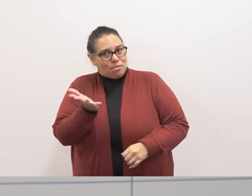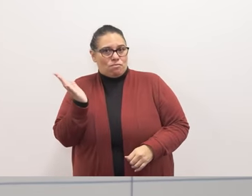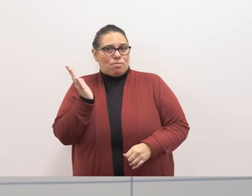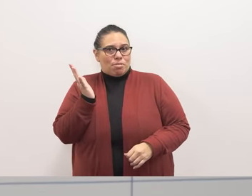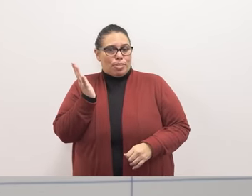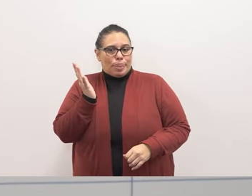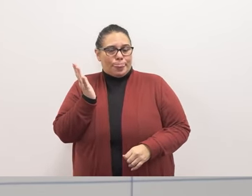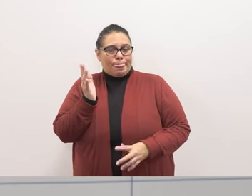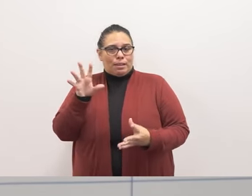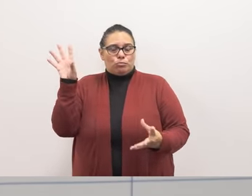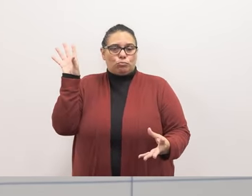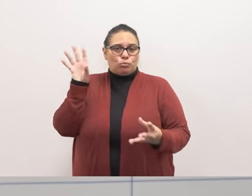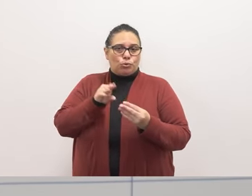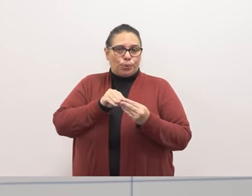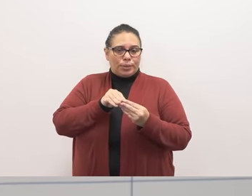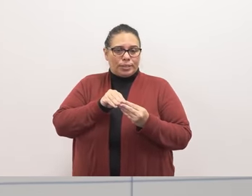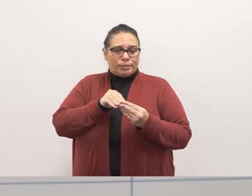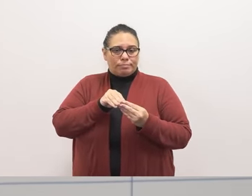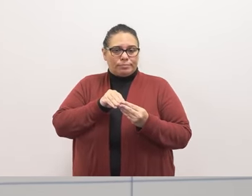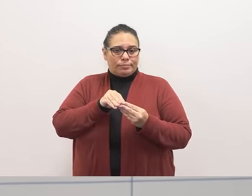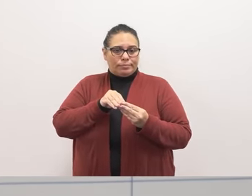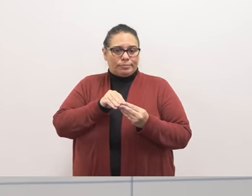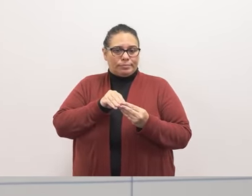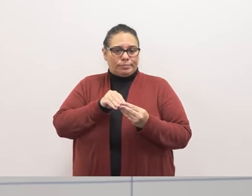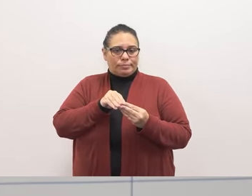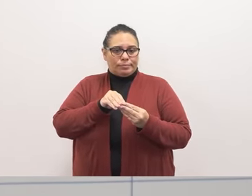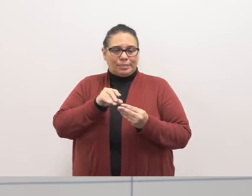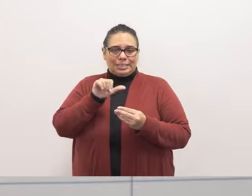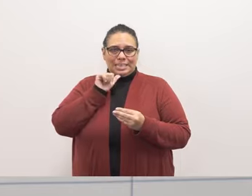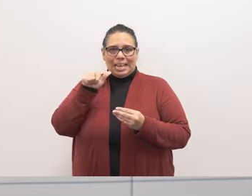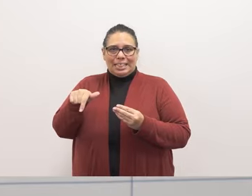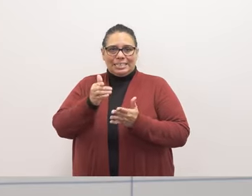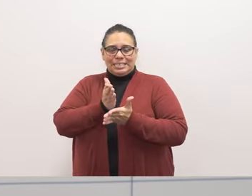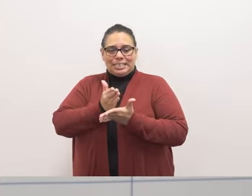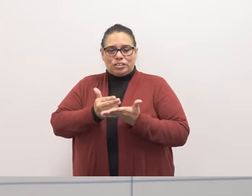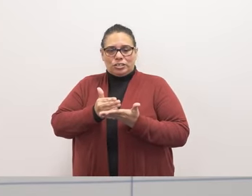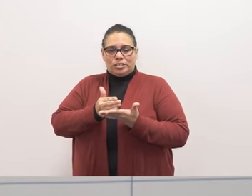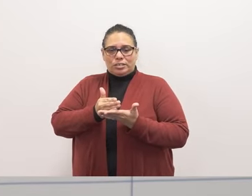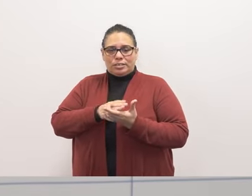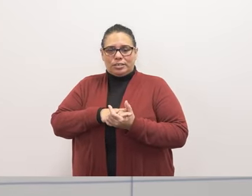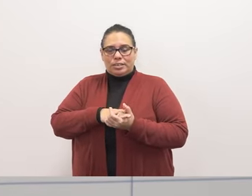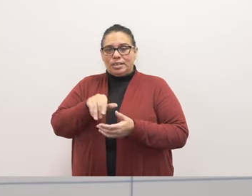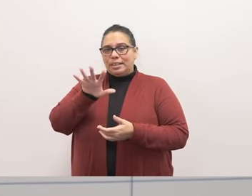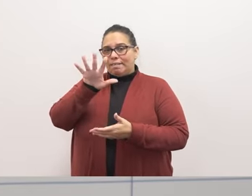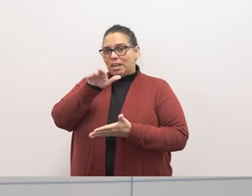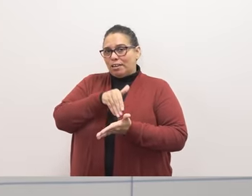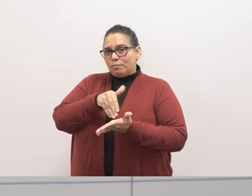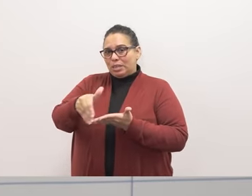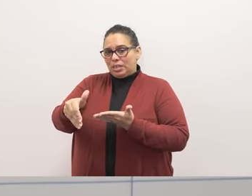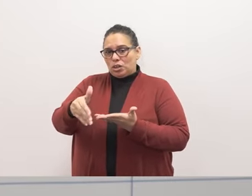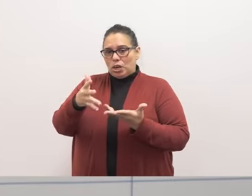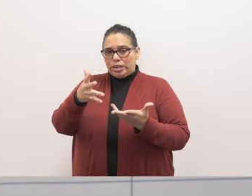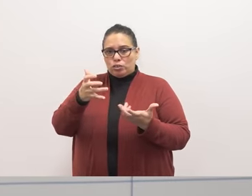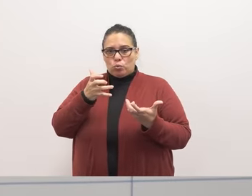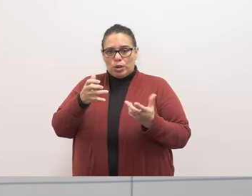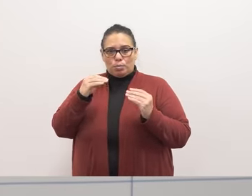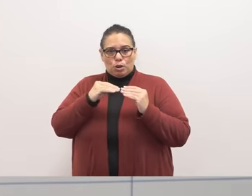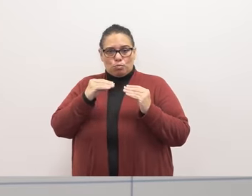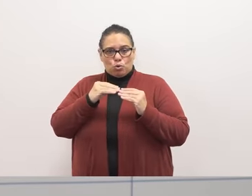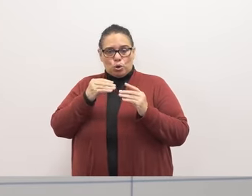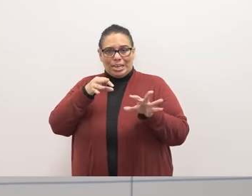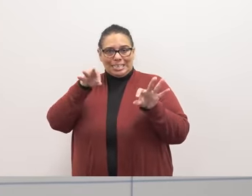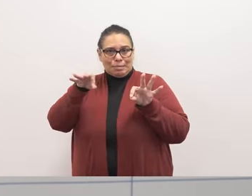totaling uh well not not in this second so I'll stick to this one to this five million so I just wanted a little bit more